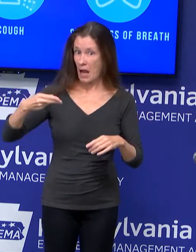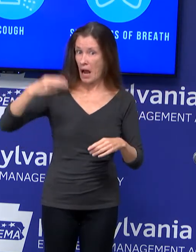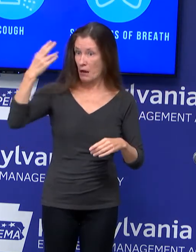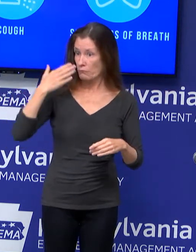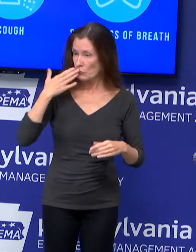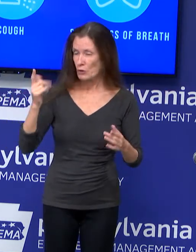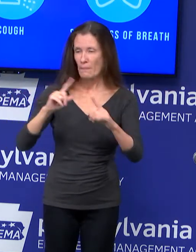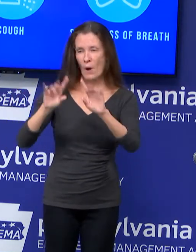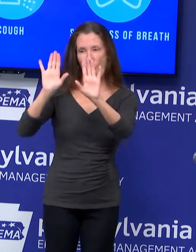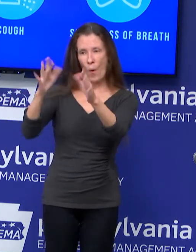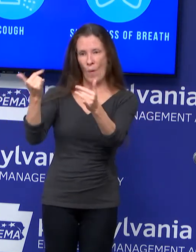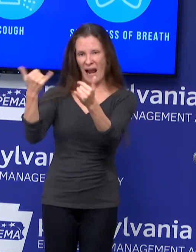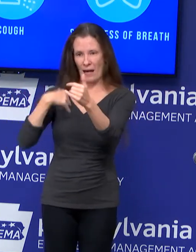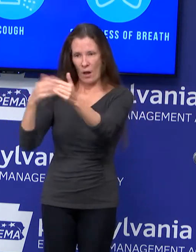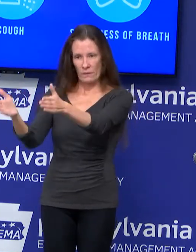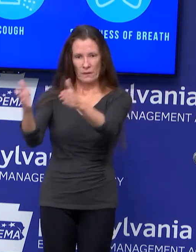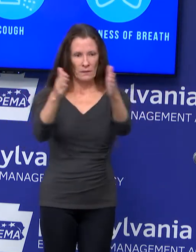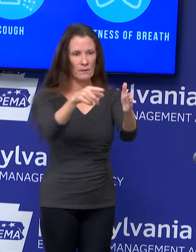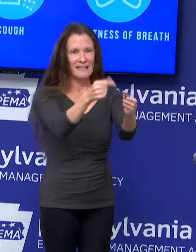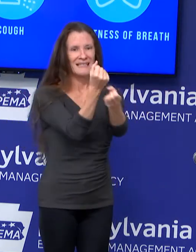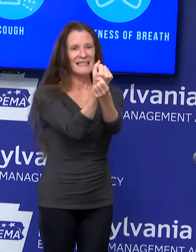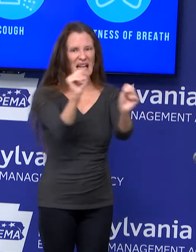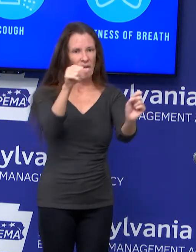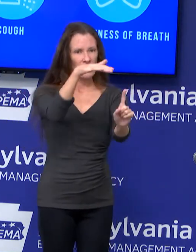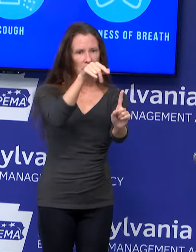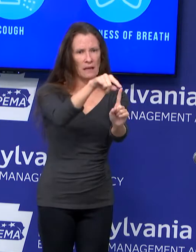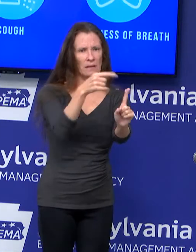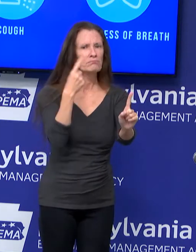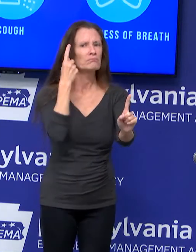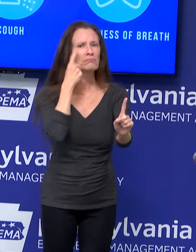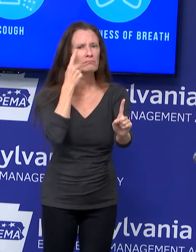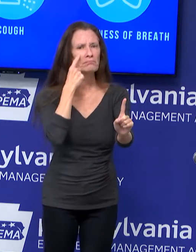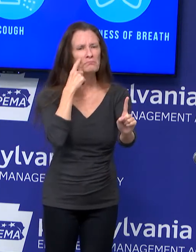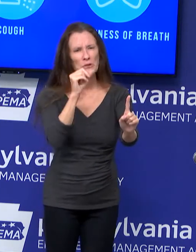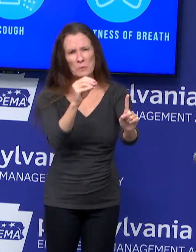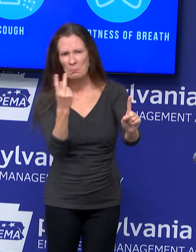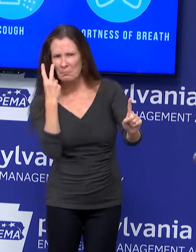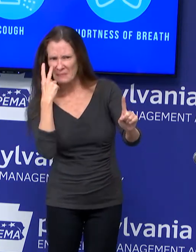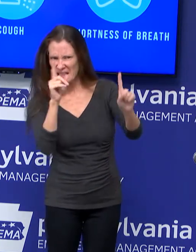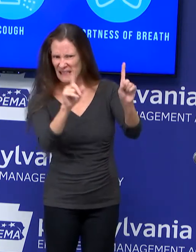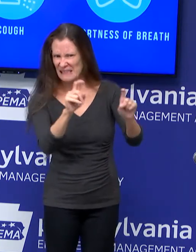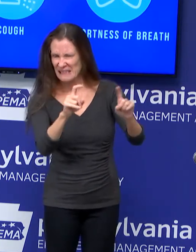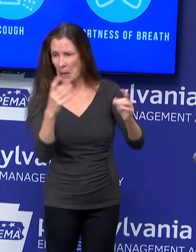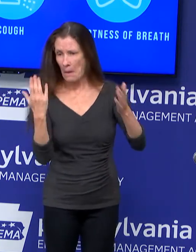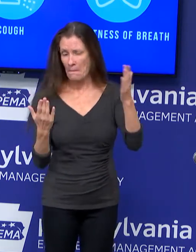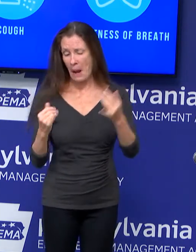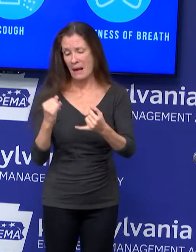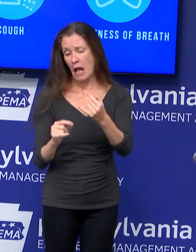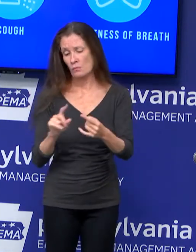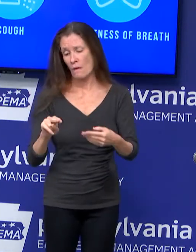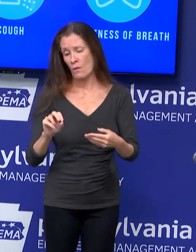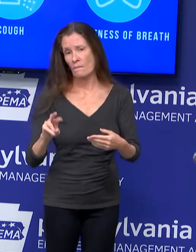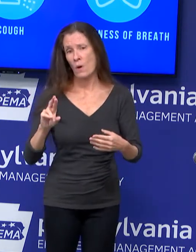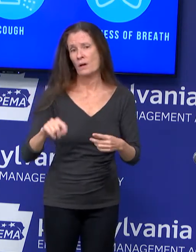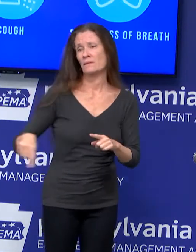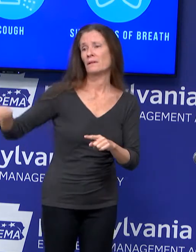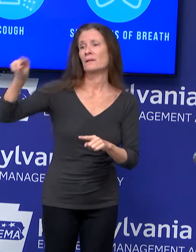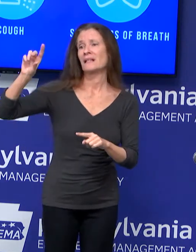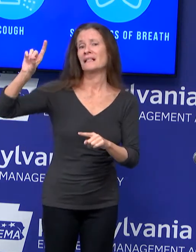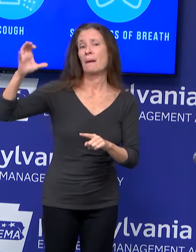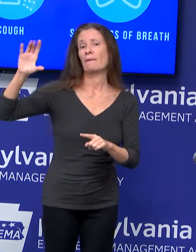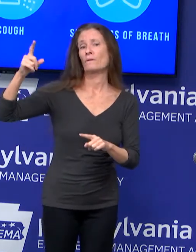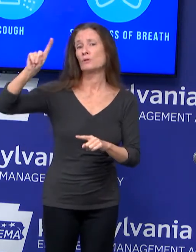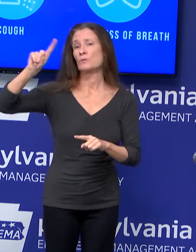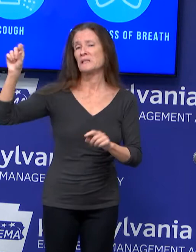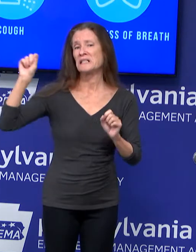anticipating that maybe by the end of November, beginning of December. So the process will be that they will declare that they are done with their studies.